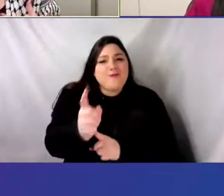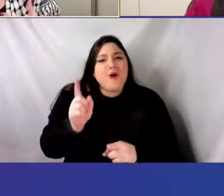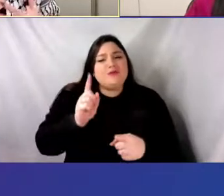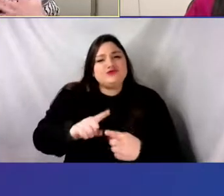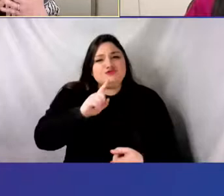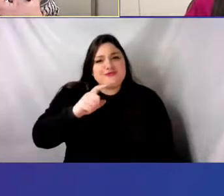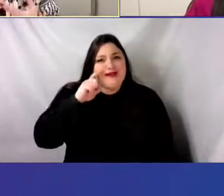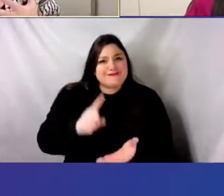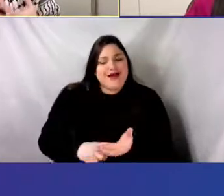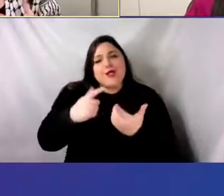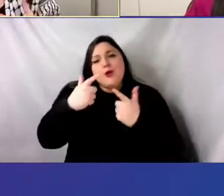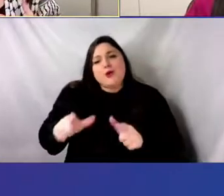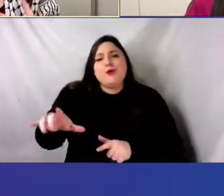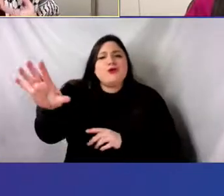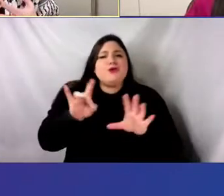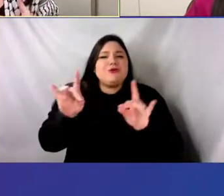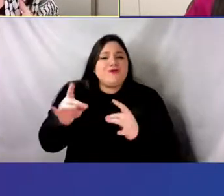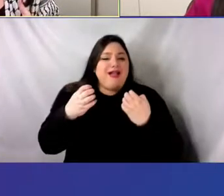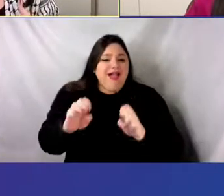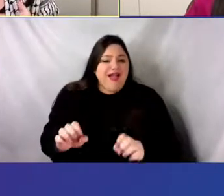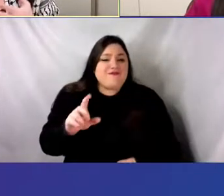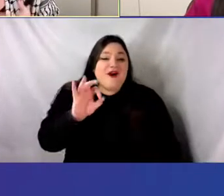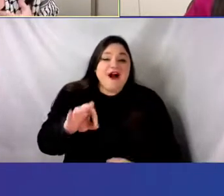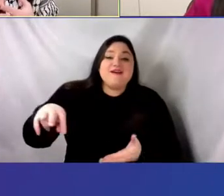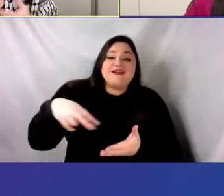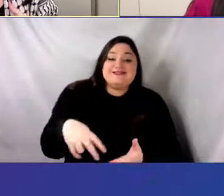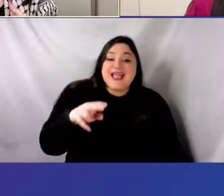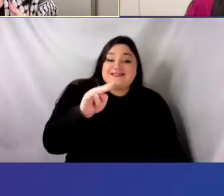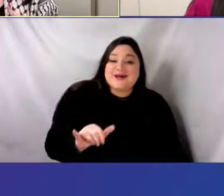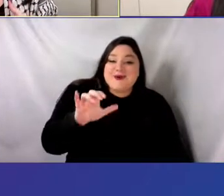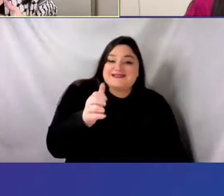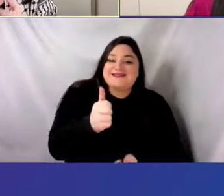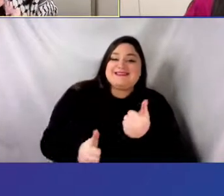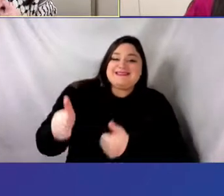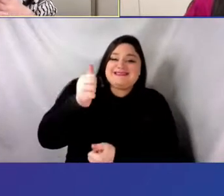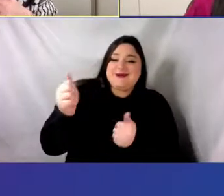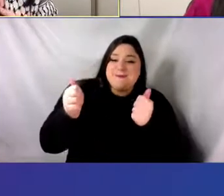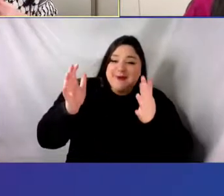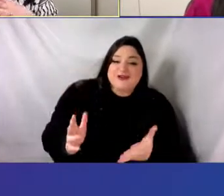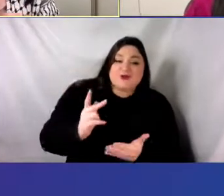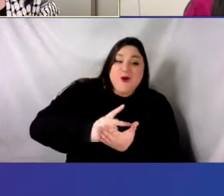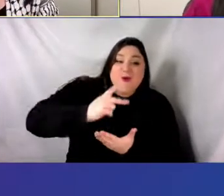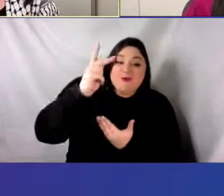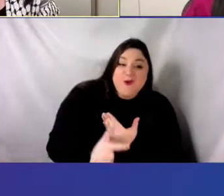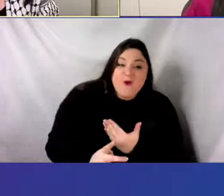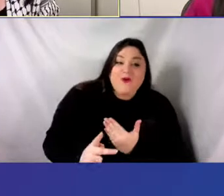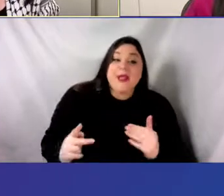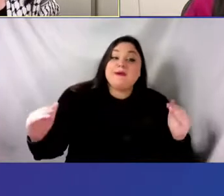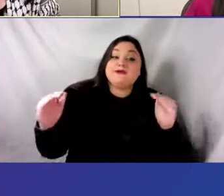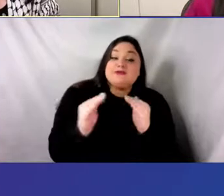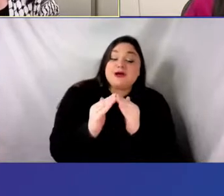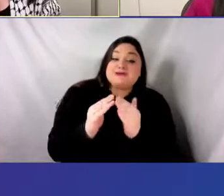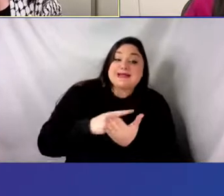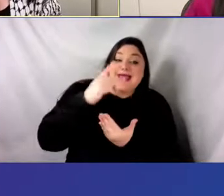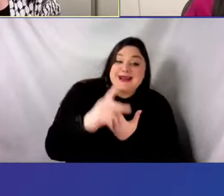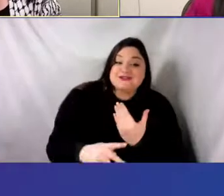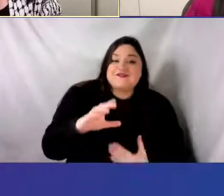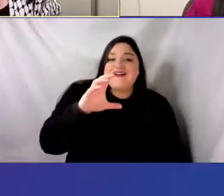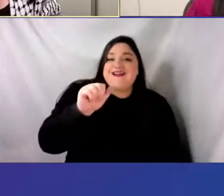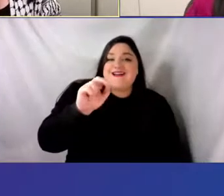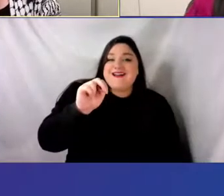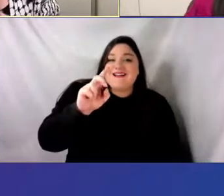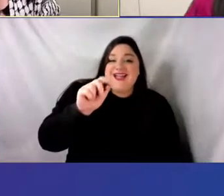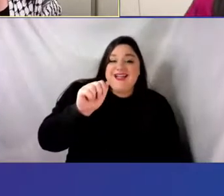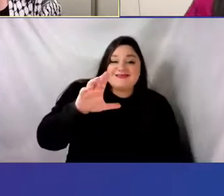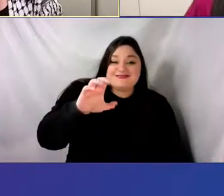Dance NYC's Senior Manager of Programming and Justice Initiatives, Candice Thompson-Zachary. Candice,